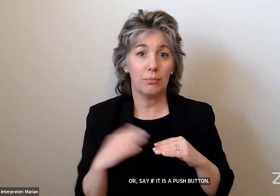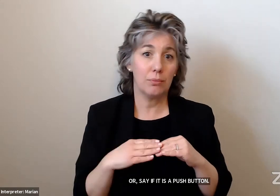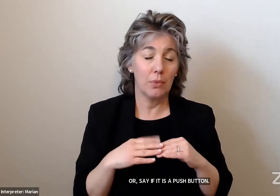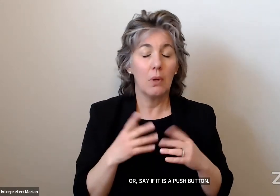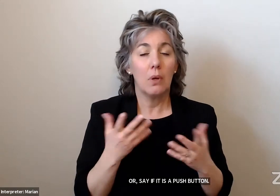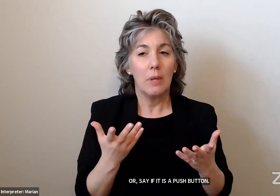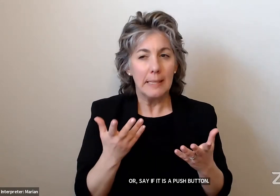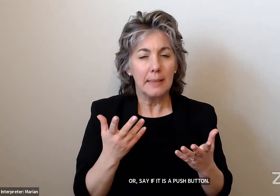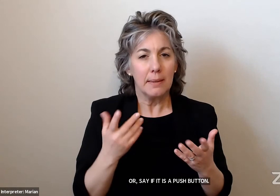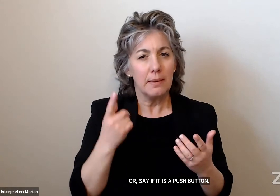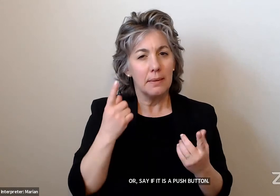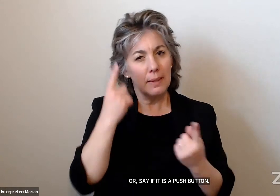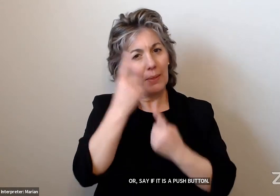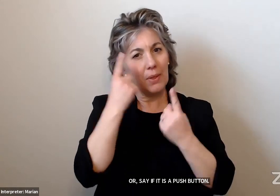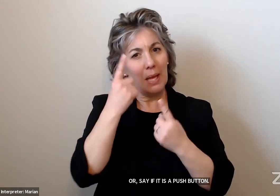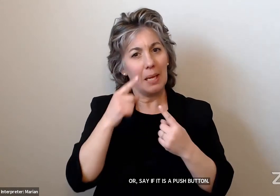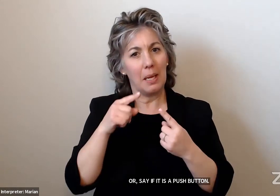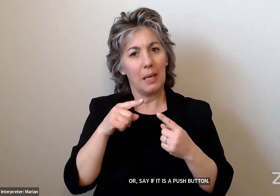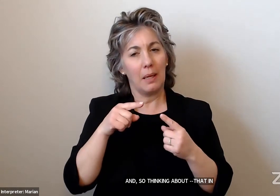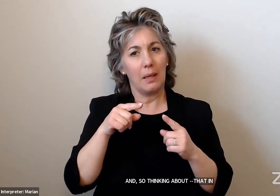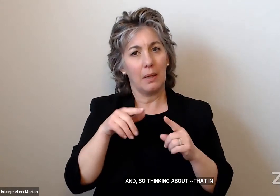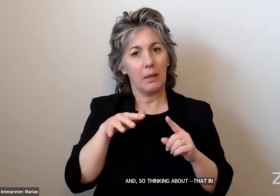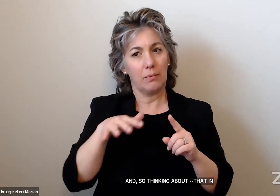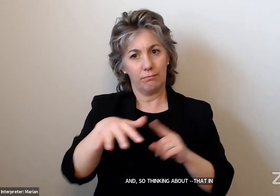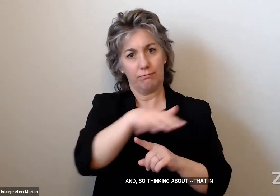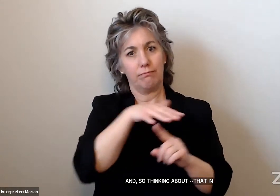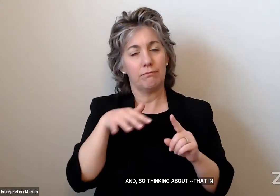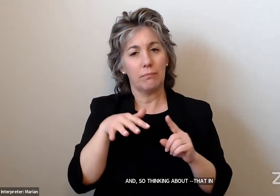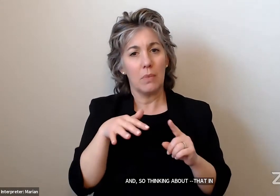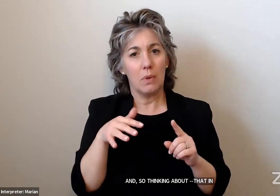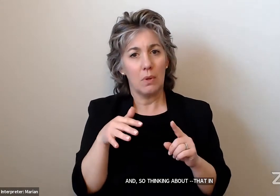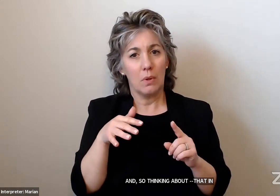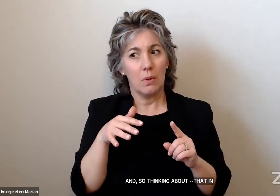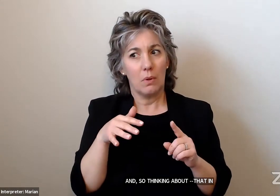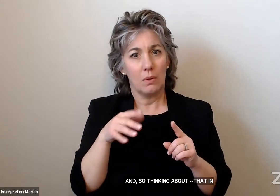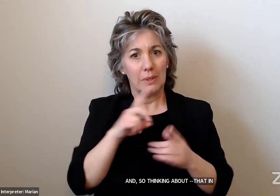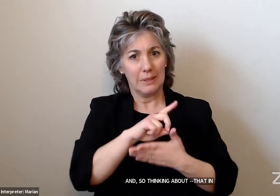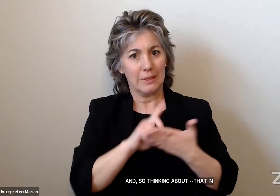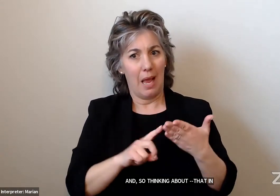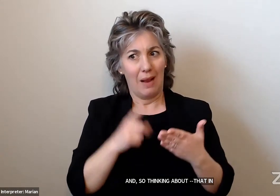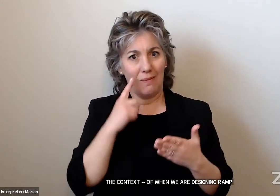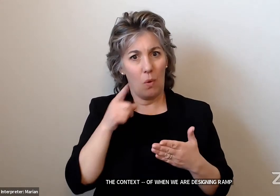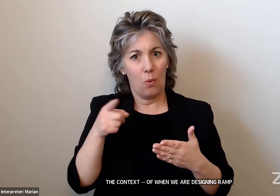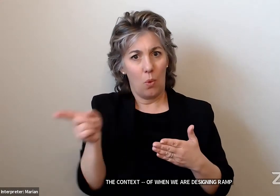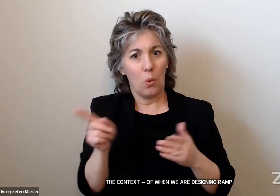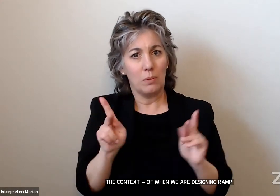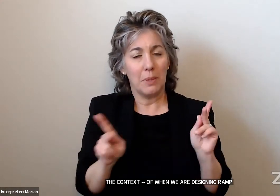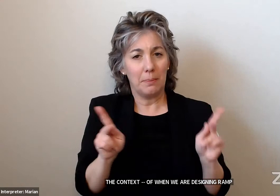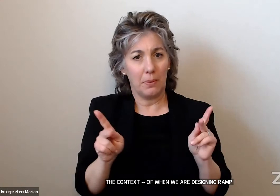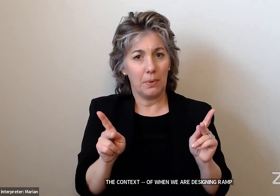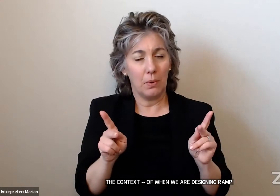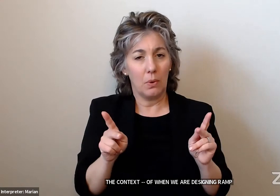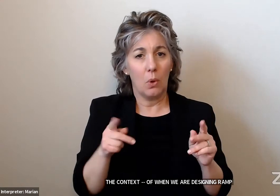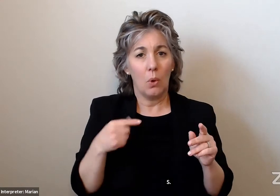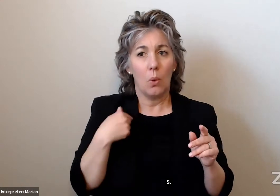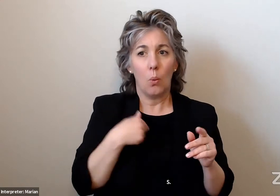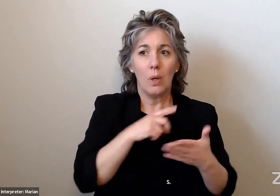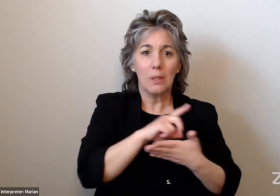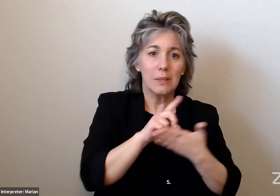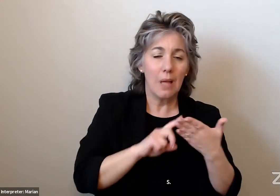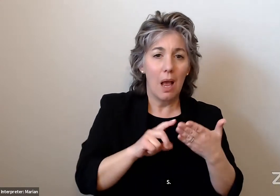that in the context of when we're designing ramps and when we're designing other accessible